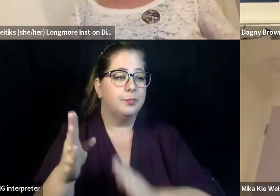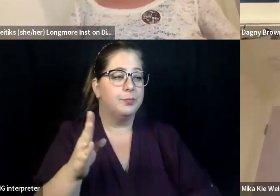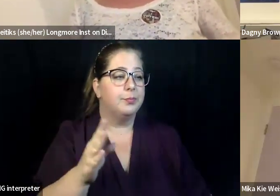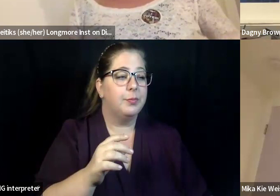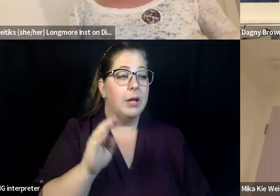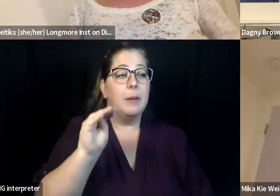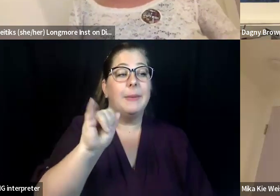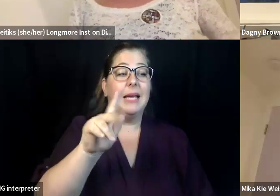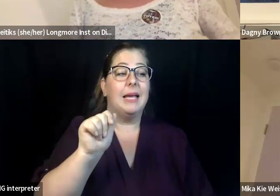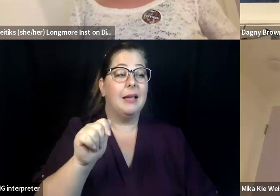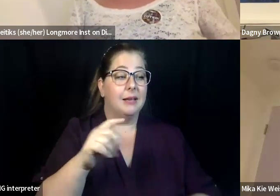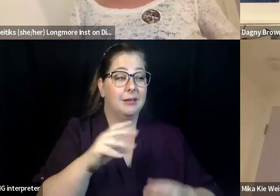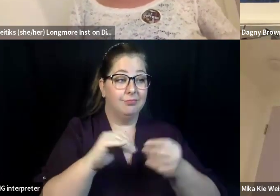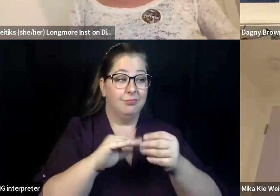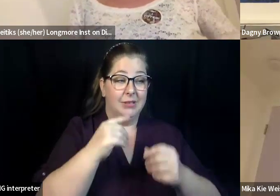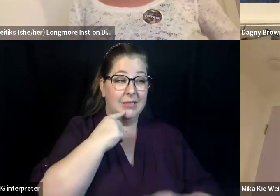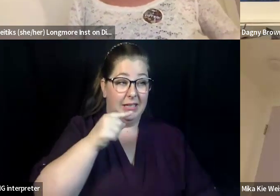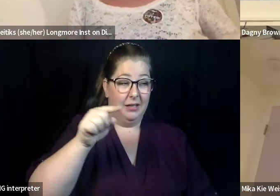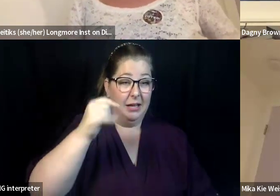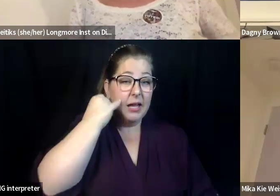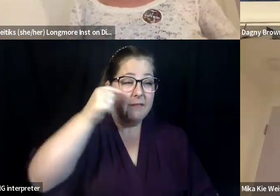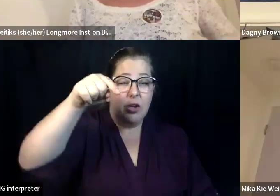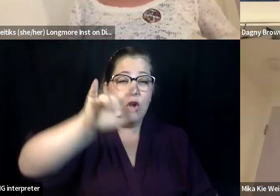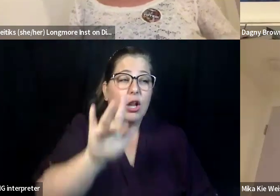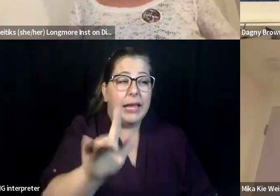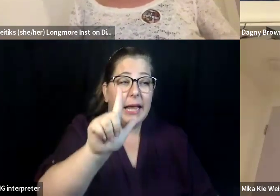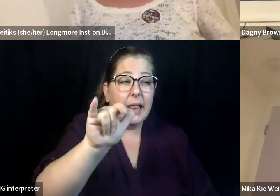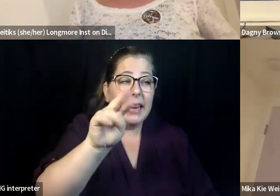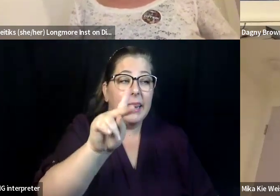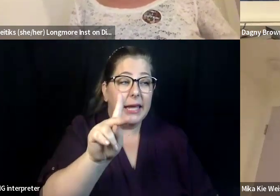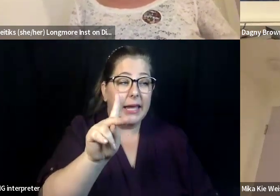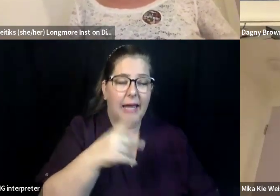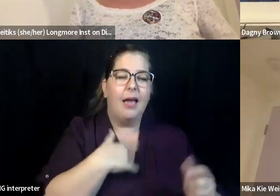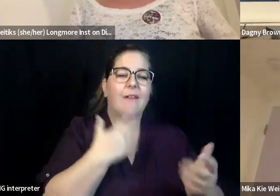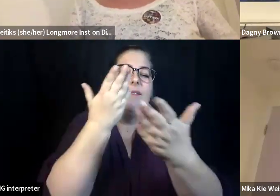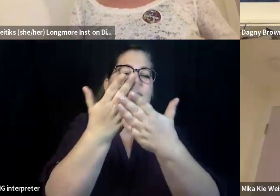Kelsey and at the bottom there are fact sheets with more specific information on the housing.